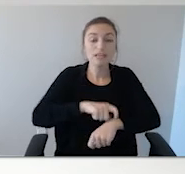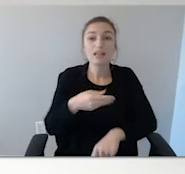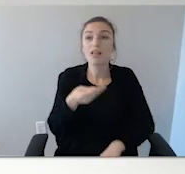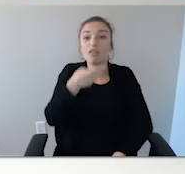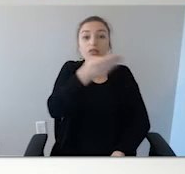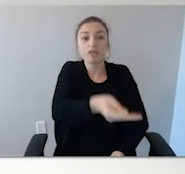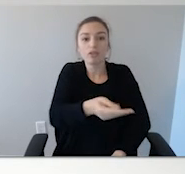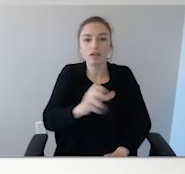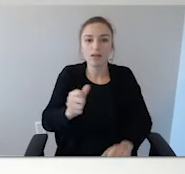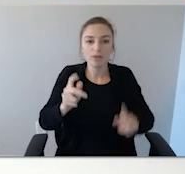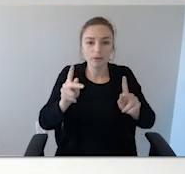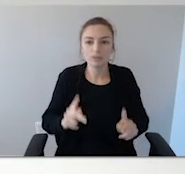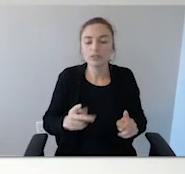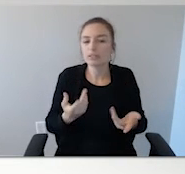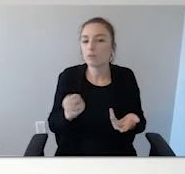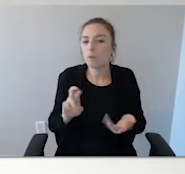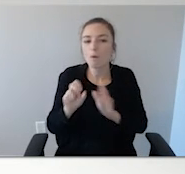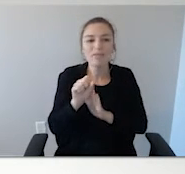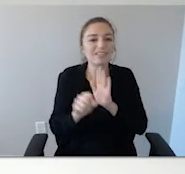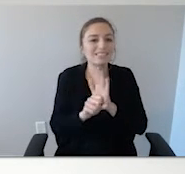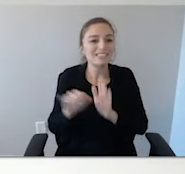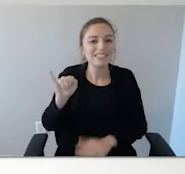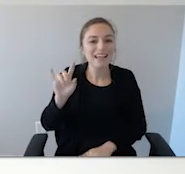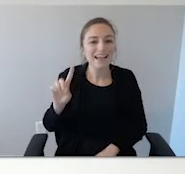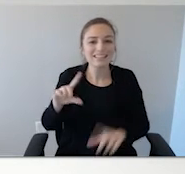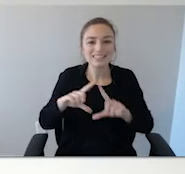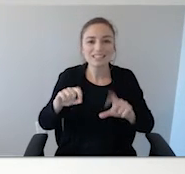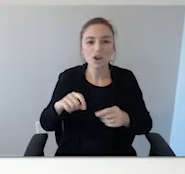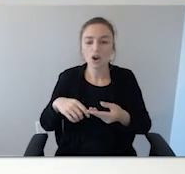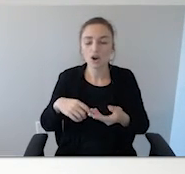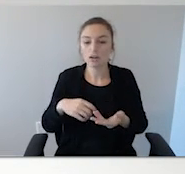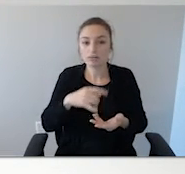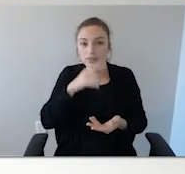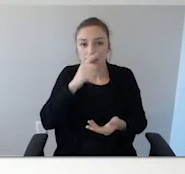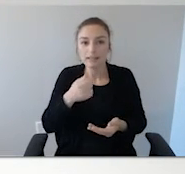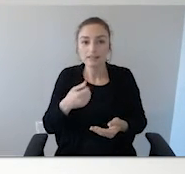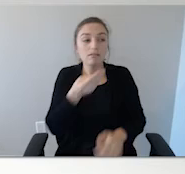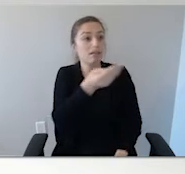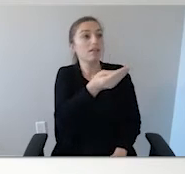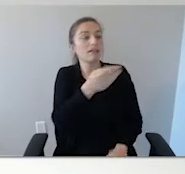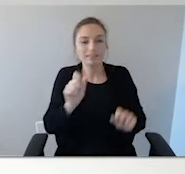if an officer says, where do you live? There's a whole issue about that, too.